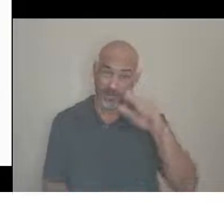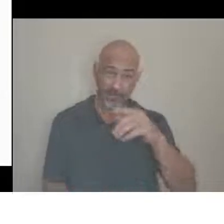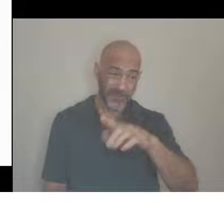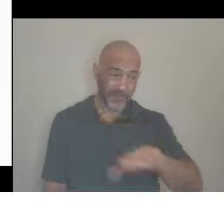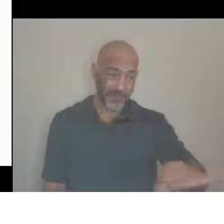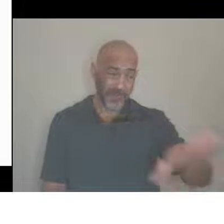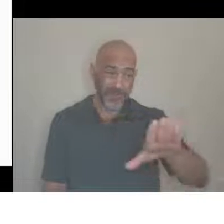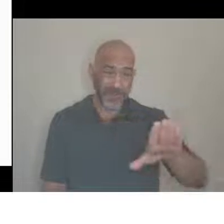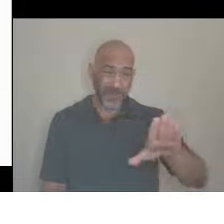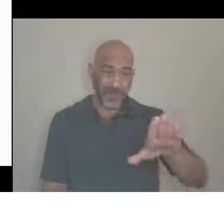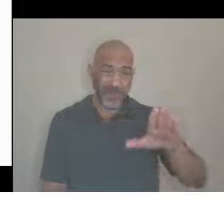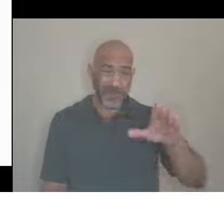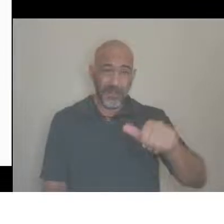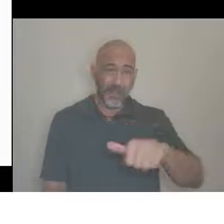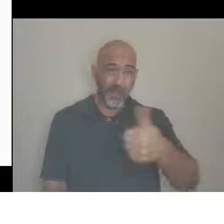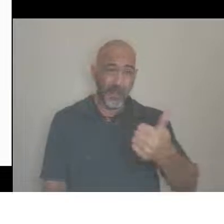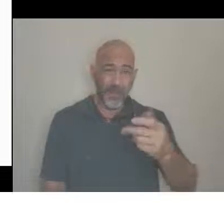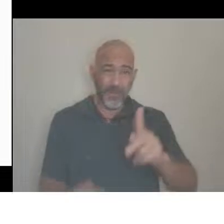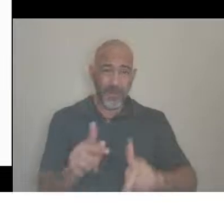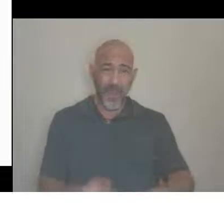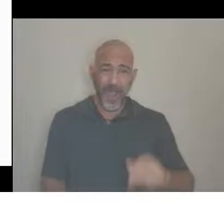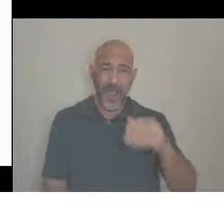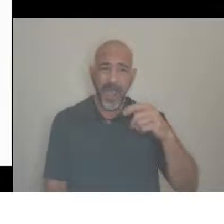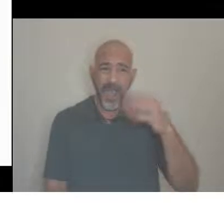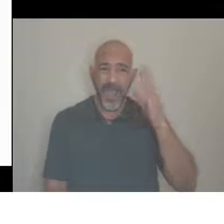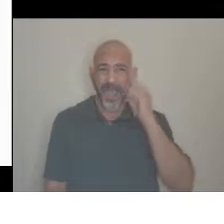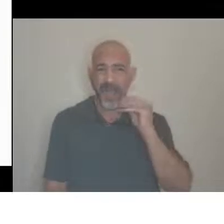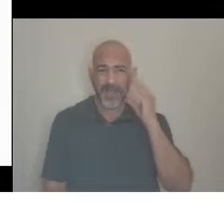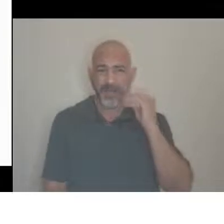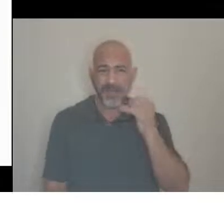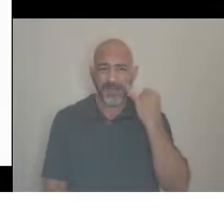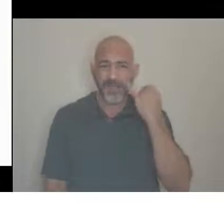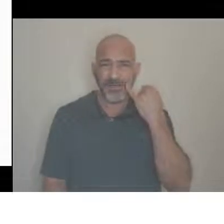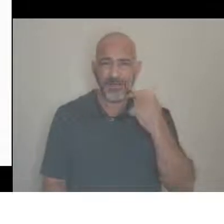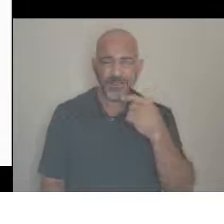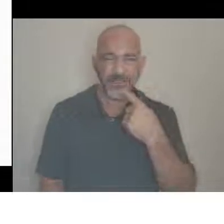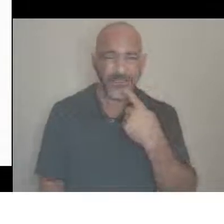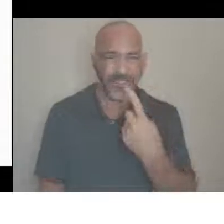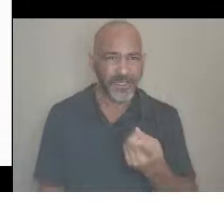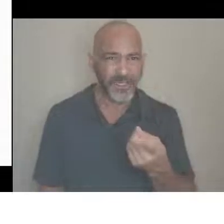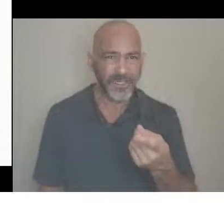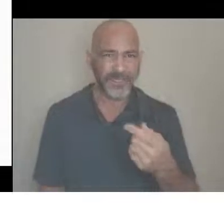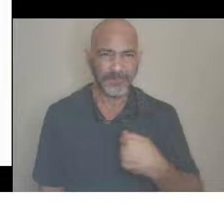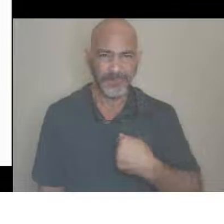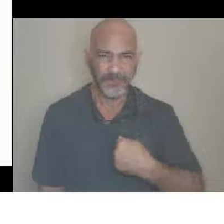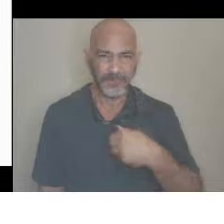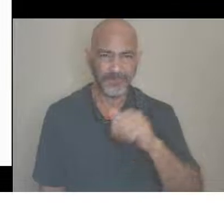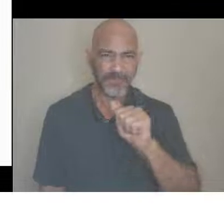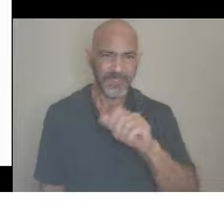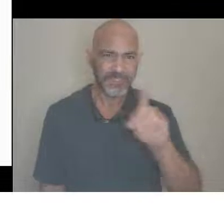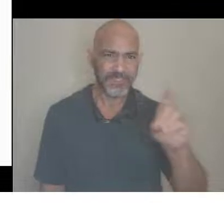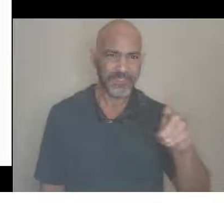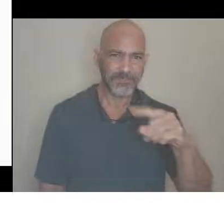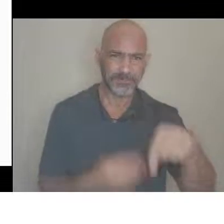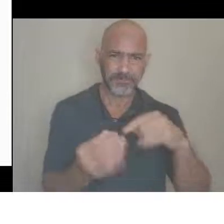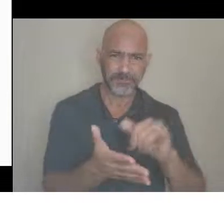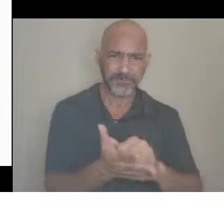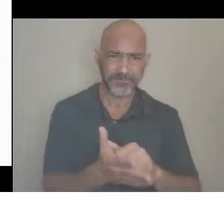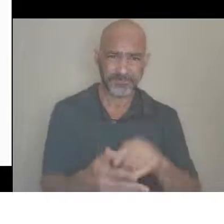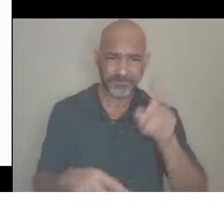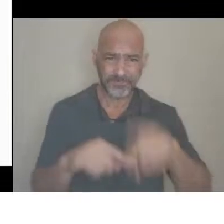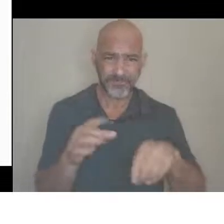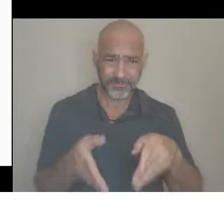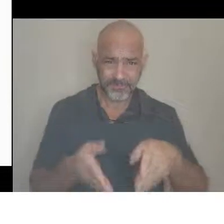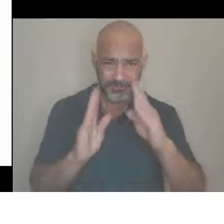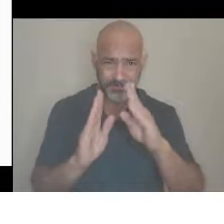I'm, I'm so ADD about that. I'm, I can't focus on more than one